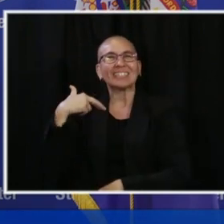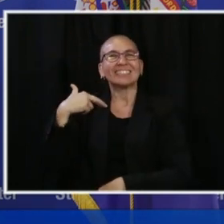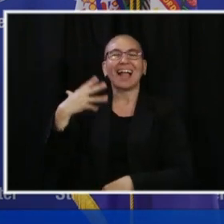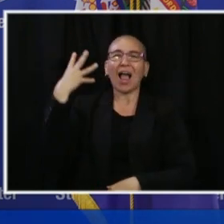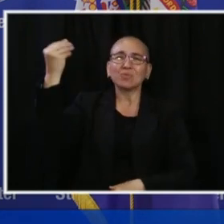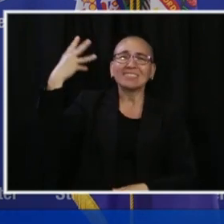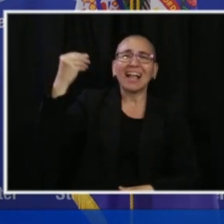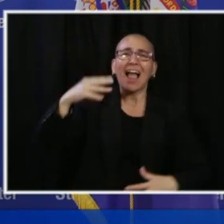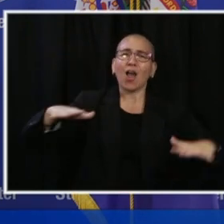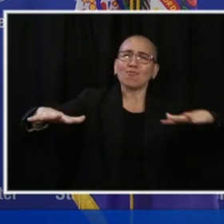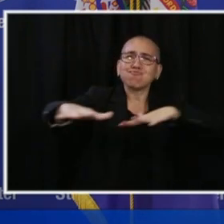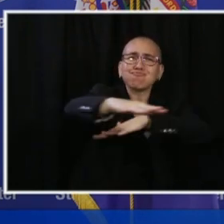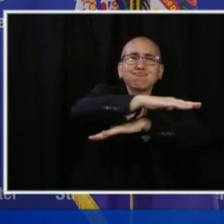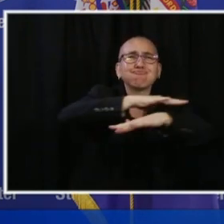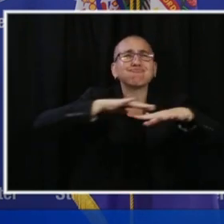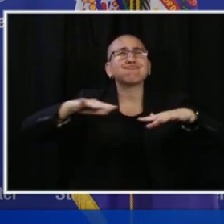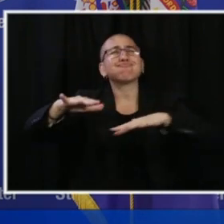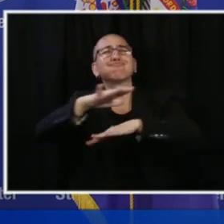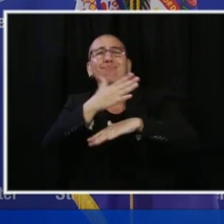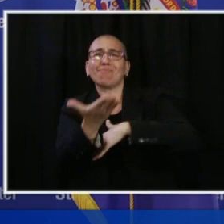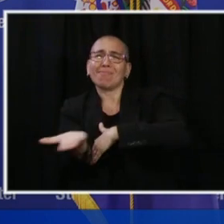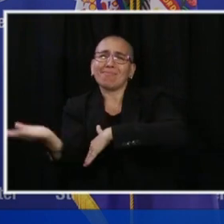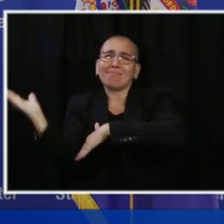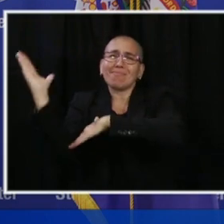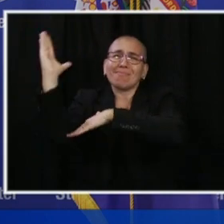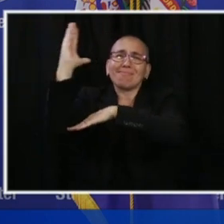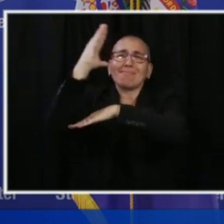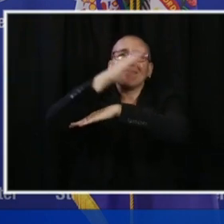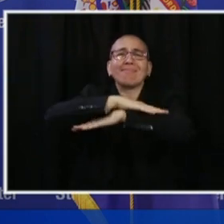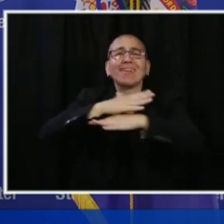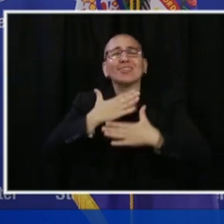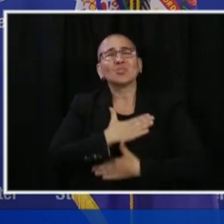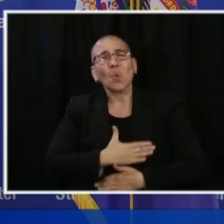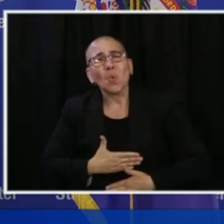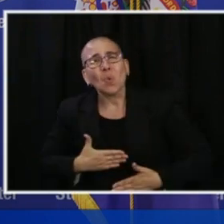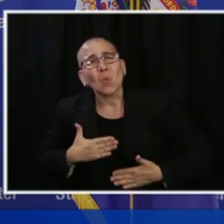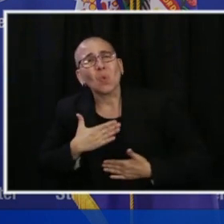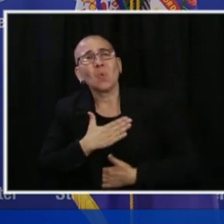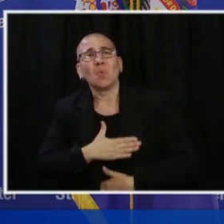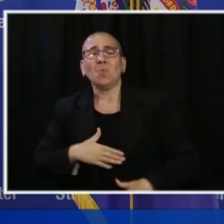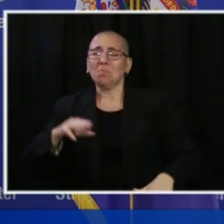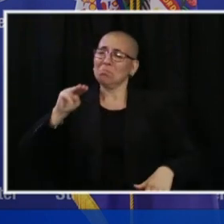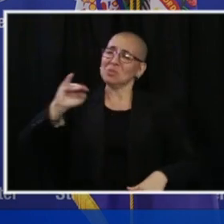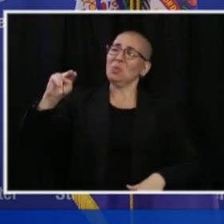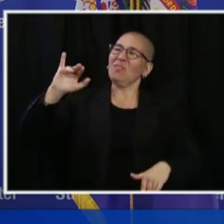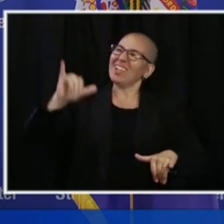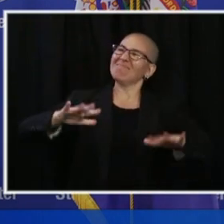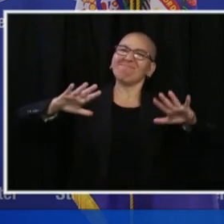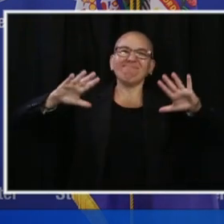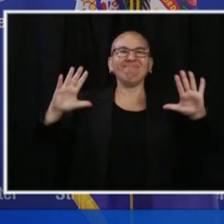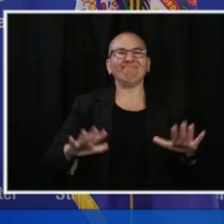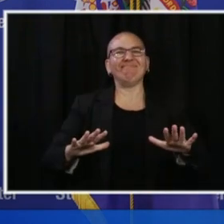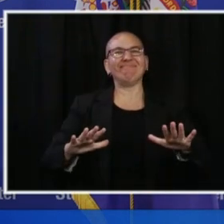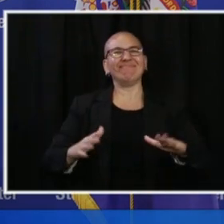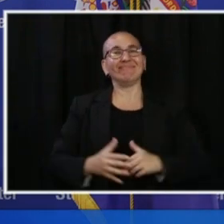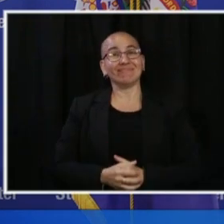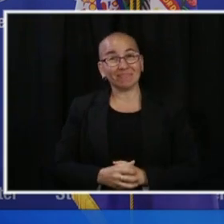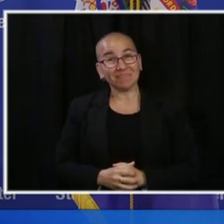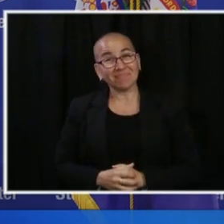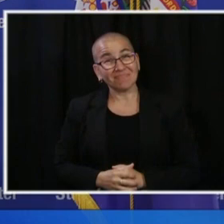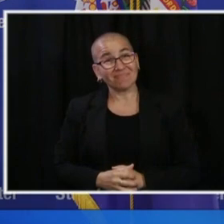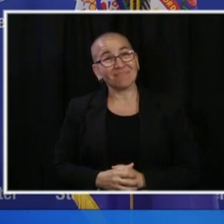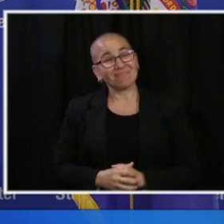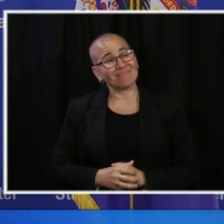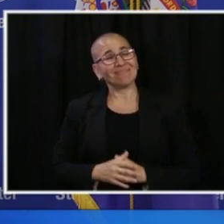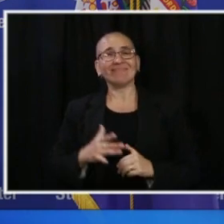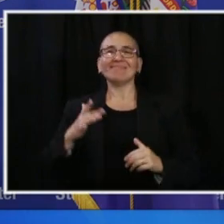in the early evening, experience what Minnesota has to offer, and let's have some of that happen. Let's get some of those things back going again.